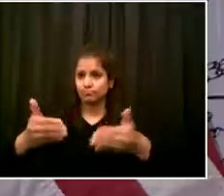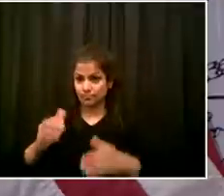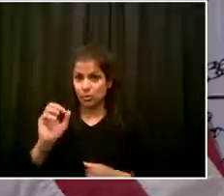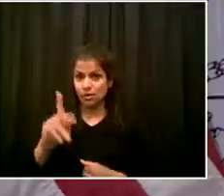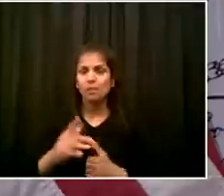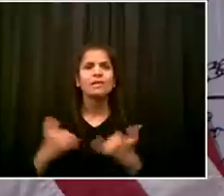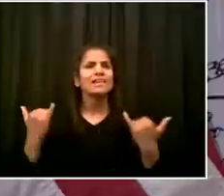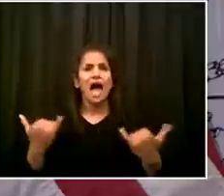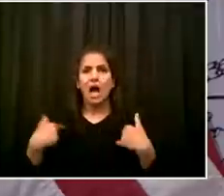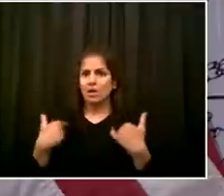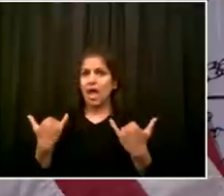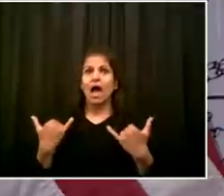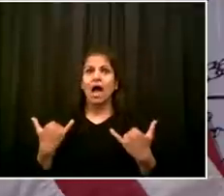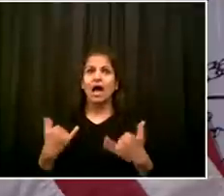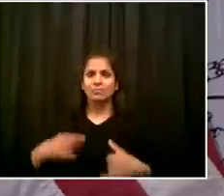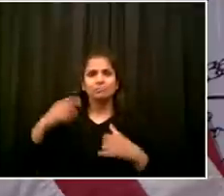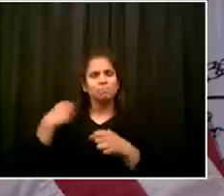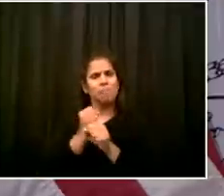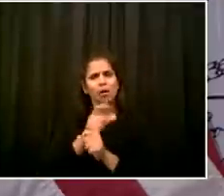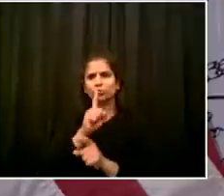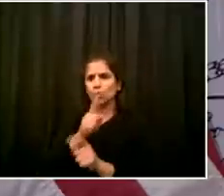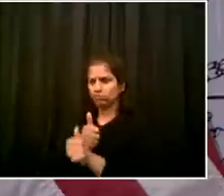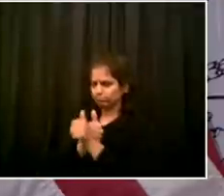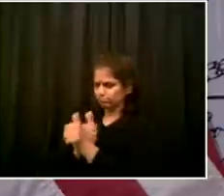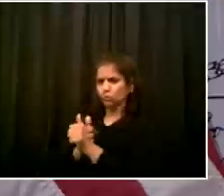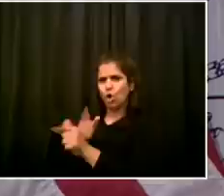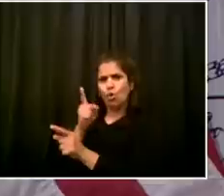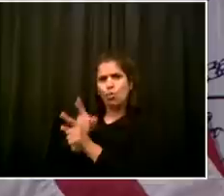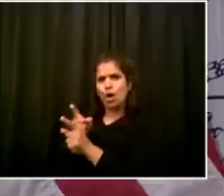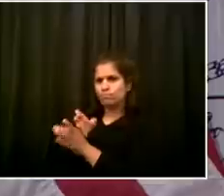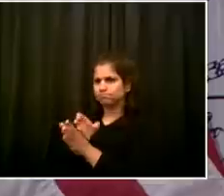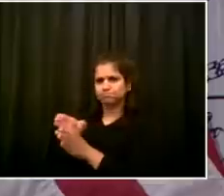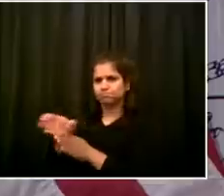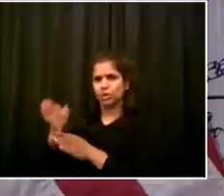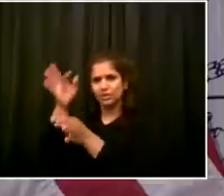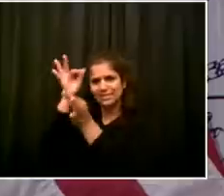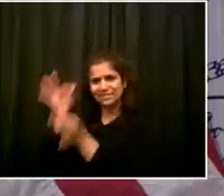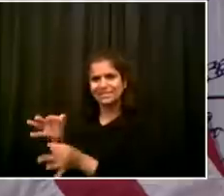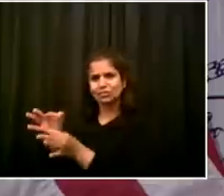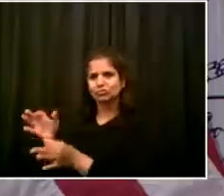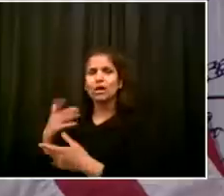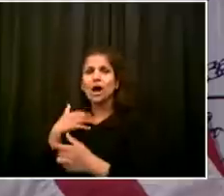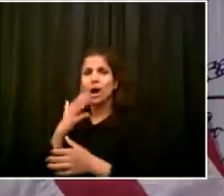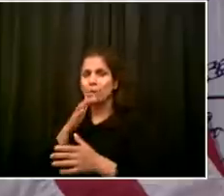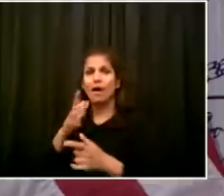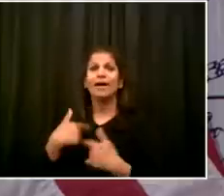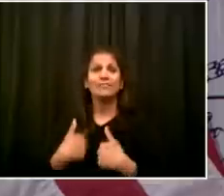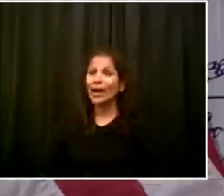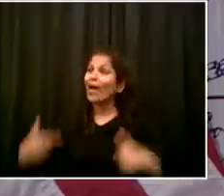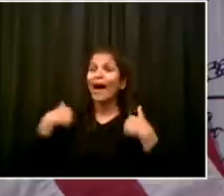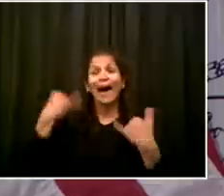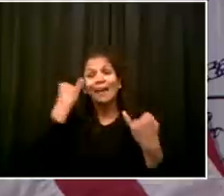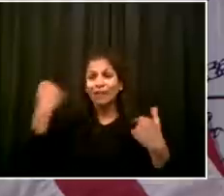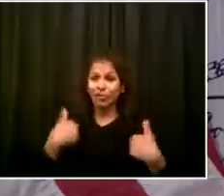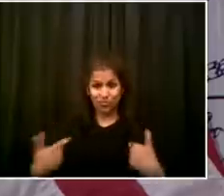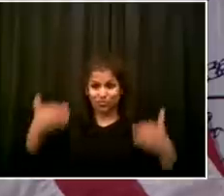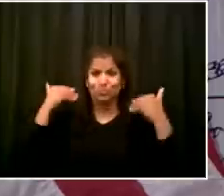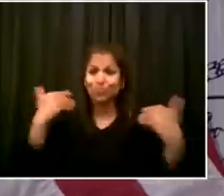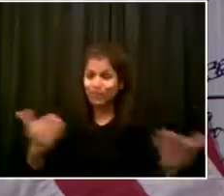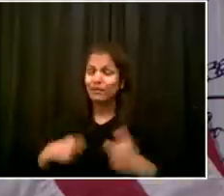anything, any new research that helps us understand how to make those steps the right way, we're going to